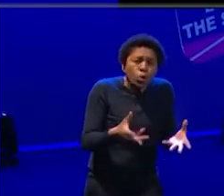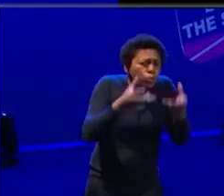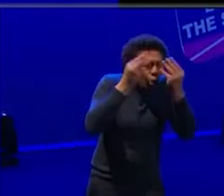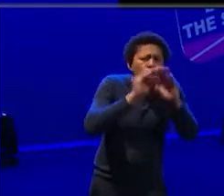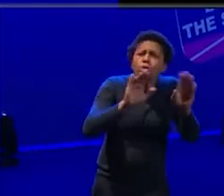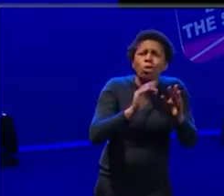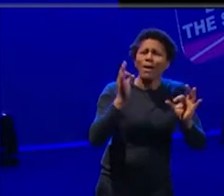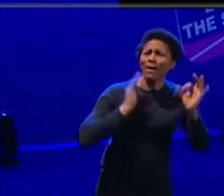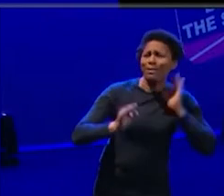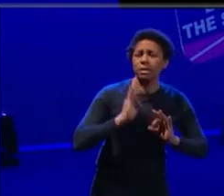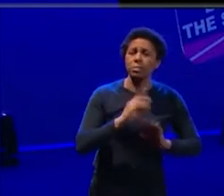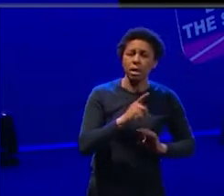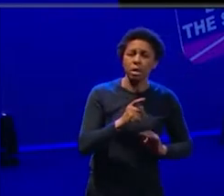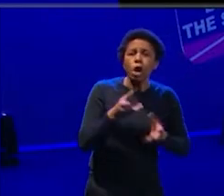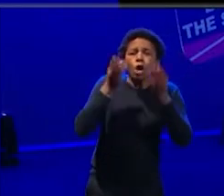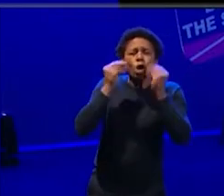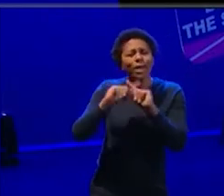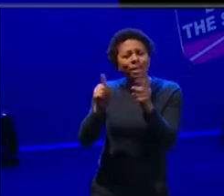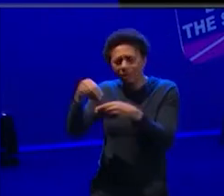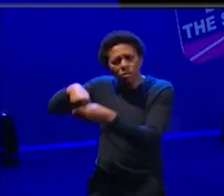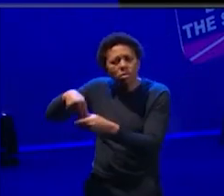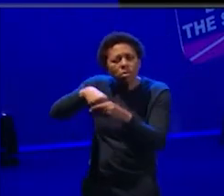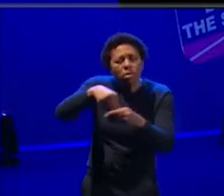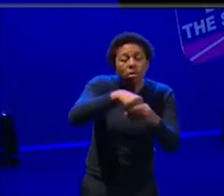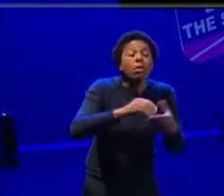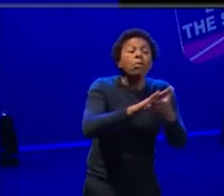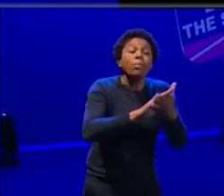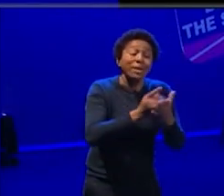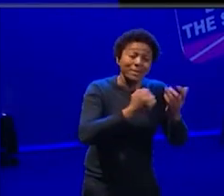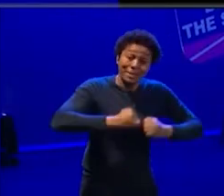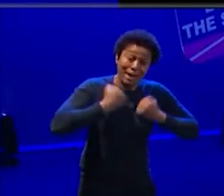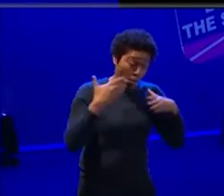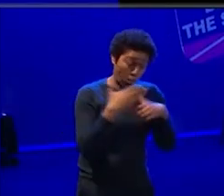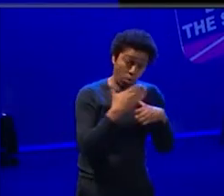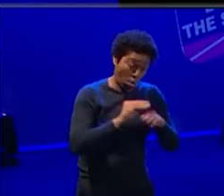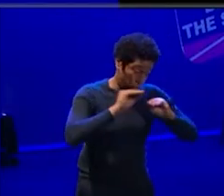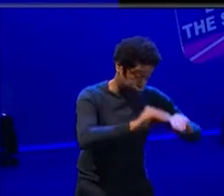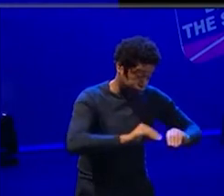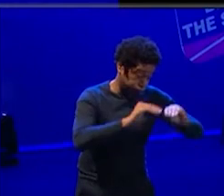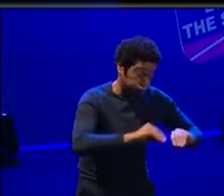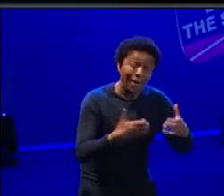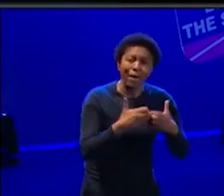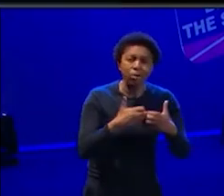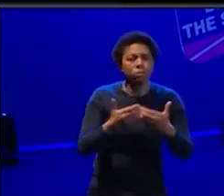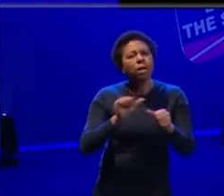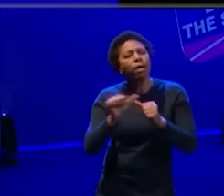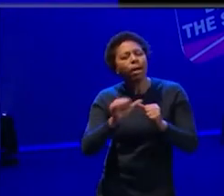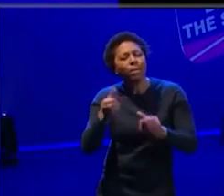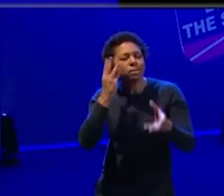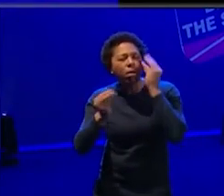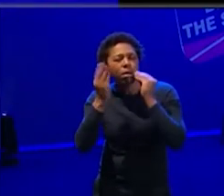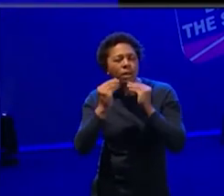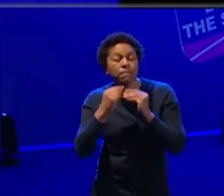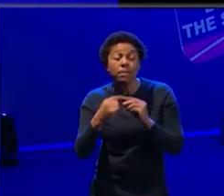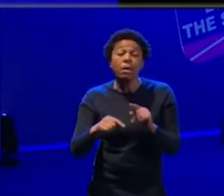um, they're, they're going to be sort of equipped with the life skills that they need to do that. So it, and it's also a really good early intervention project.